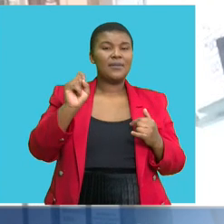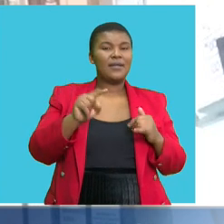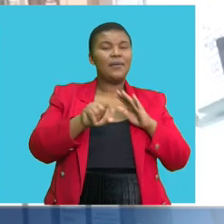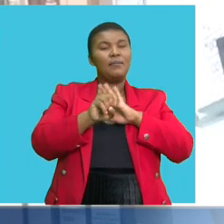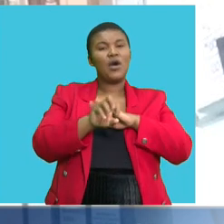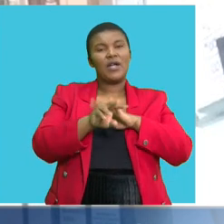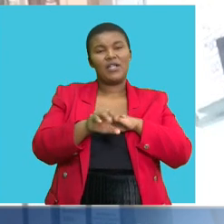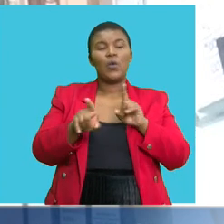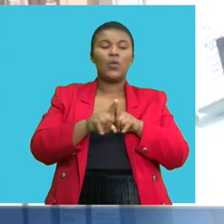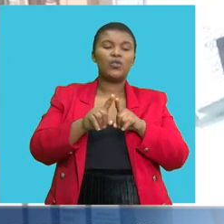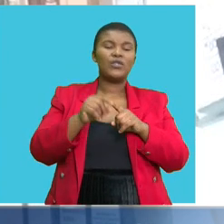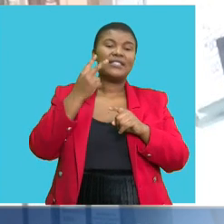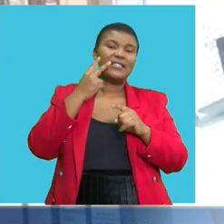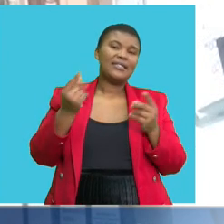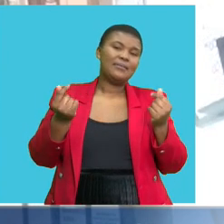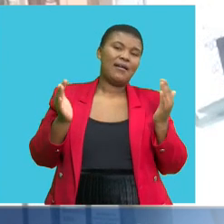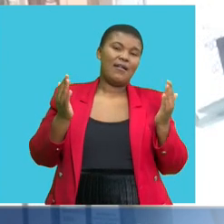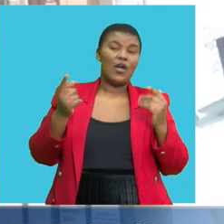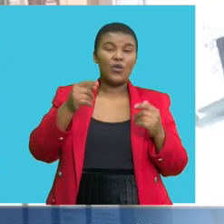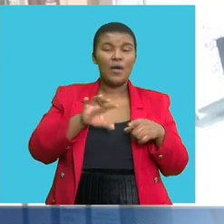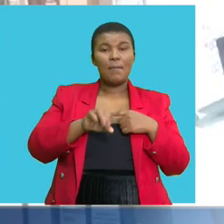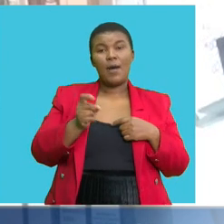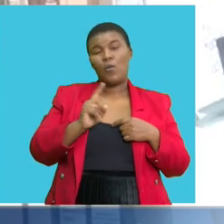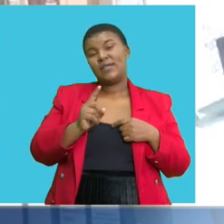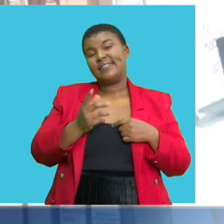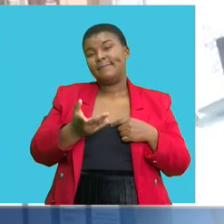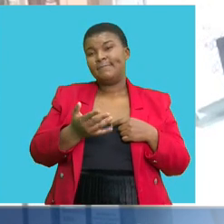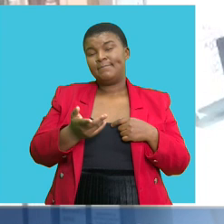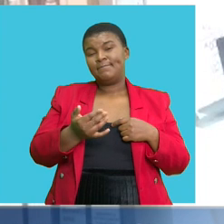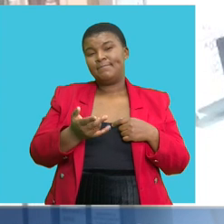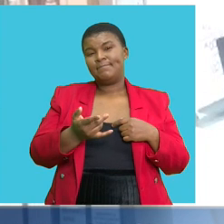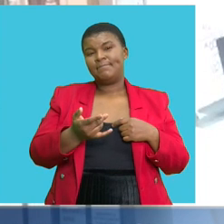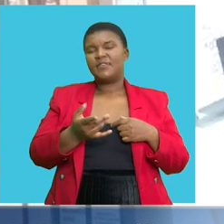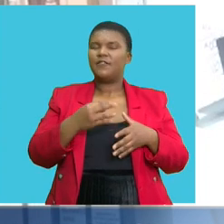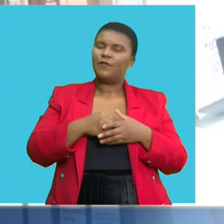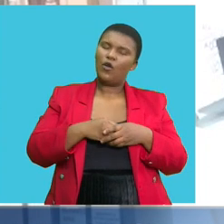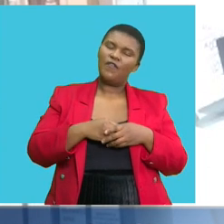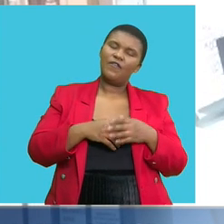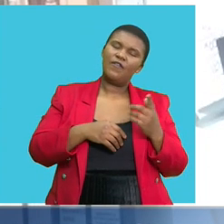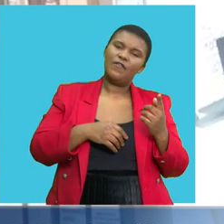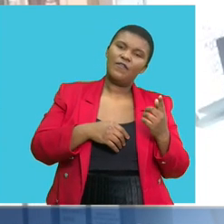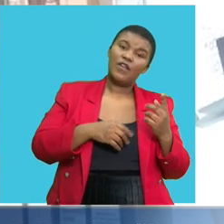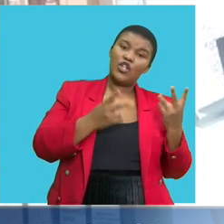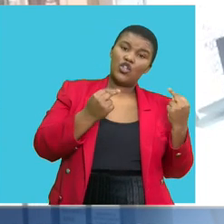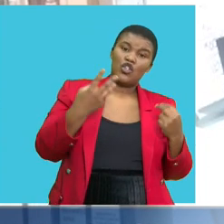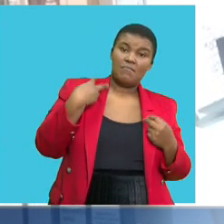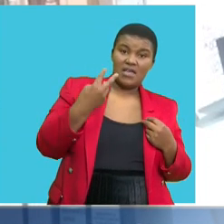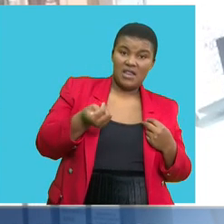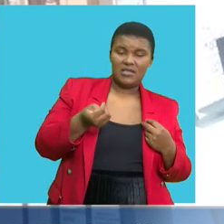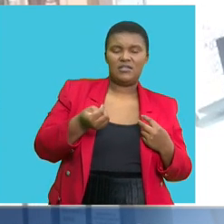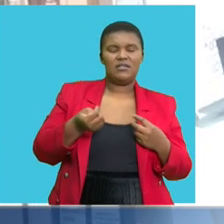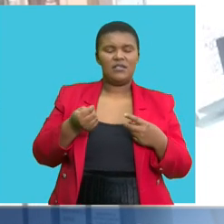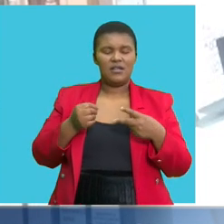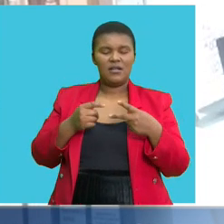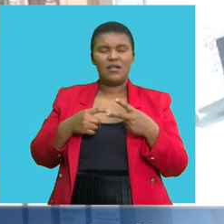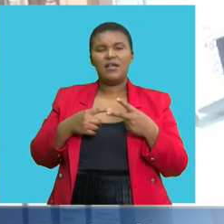currency. So what you could be finding is a combination of digestion of the new ministers in their